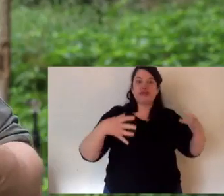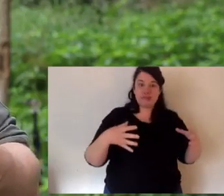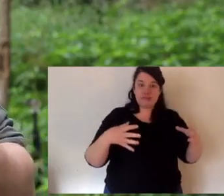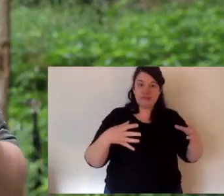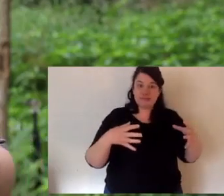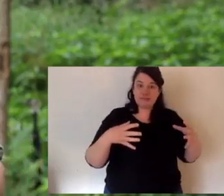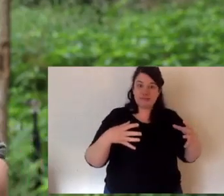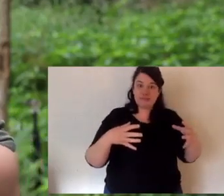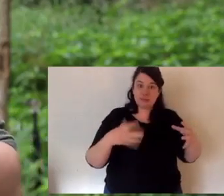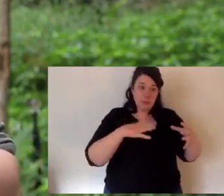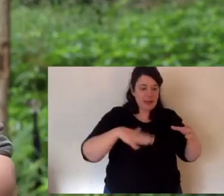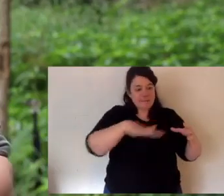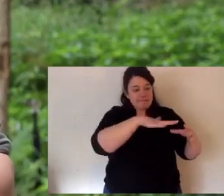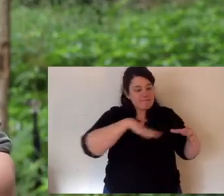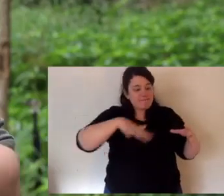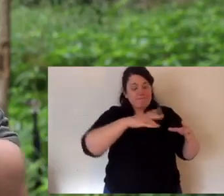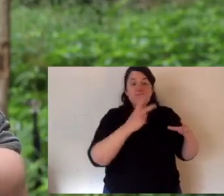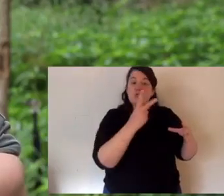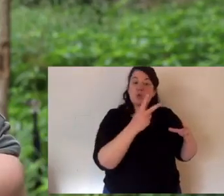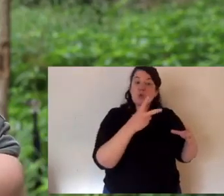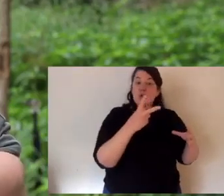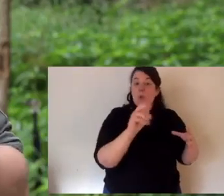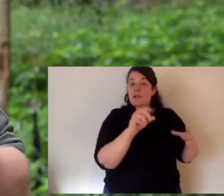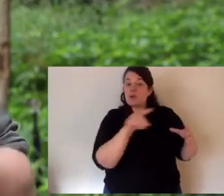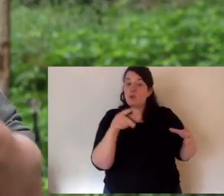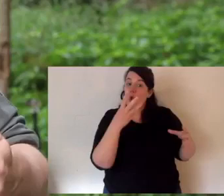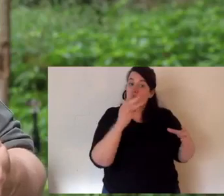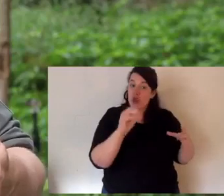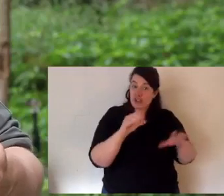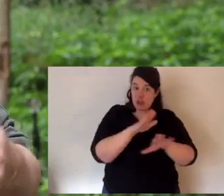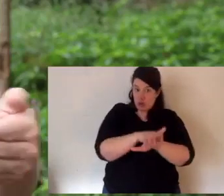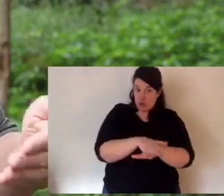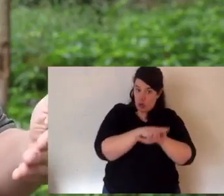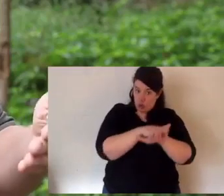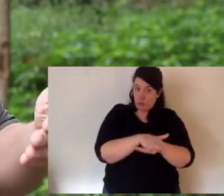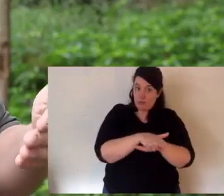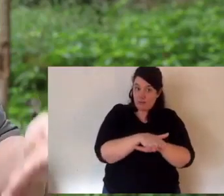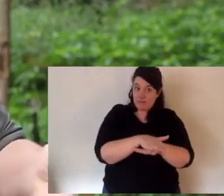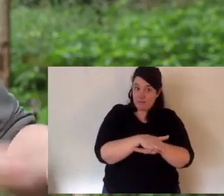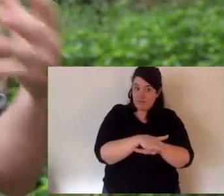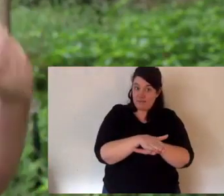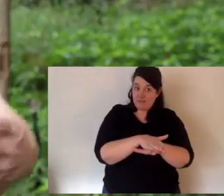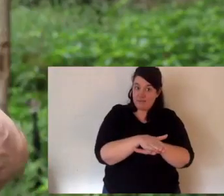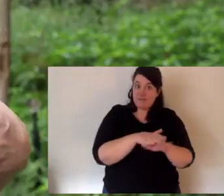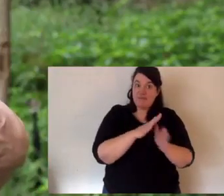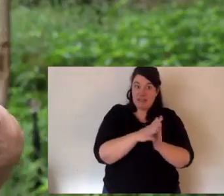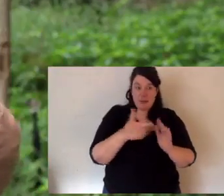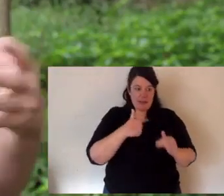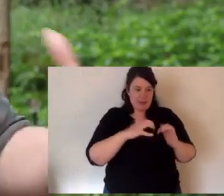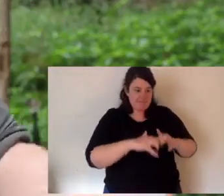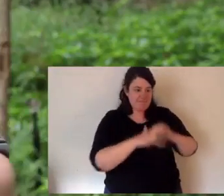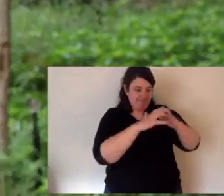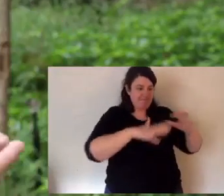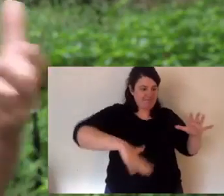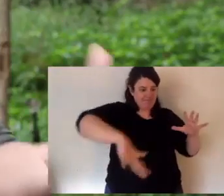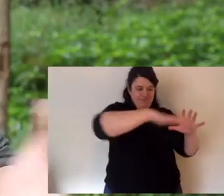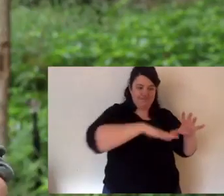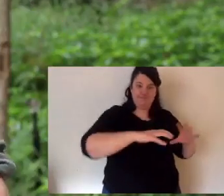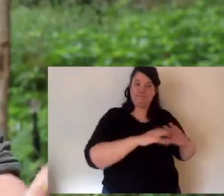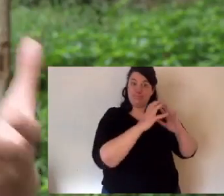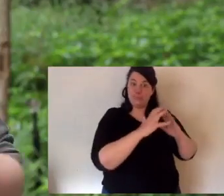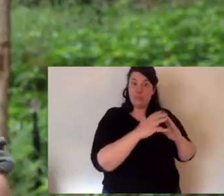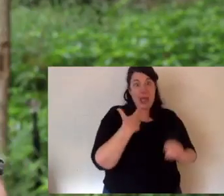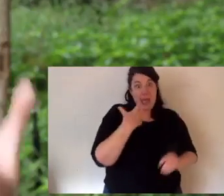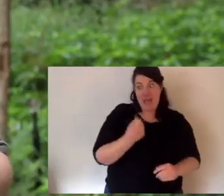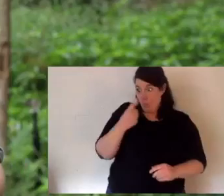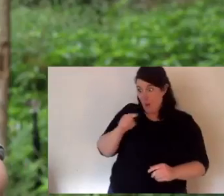implemented a reasonably easy and efficient program. We need founders. So we need to start a population with